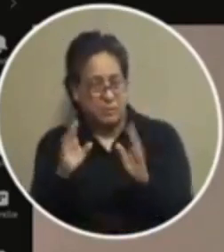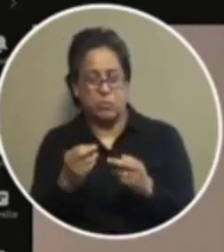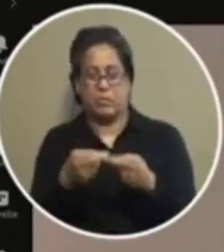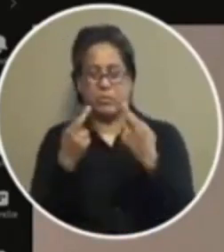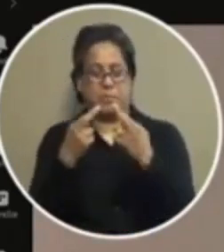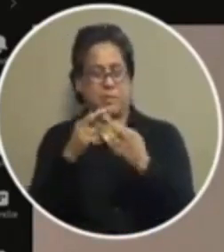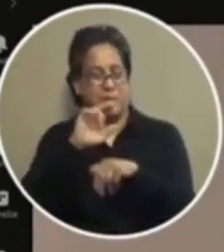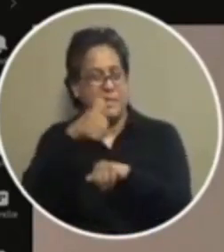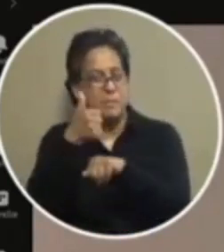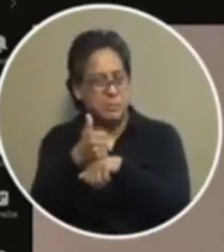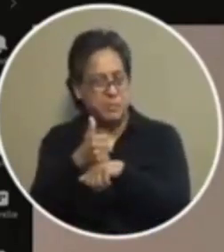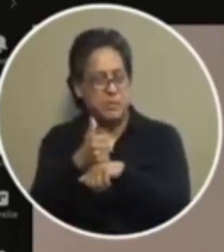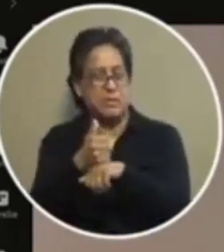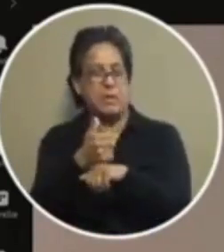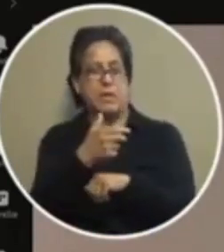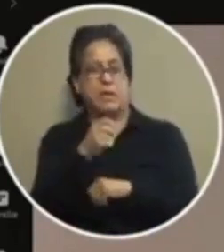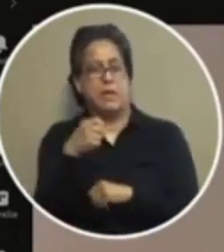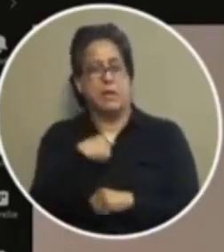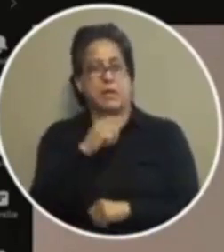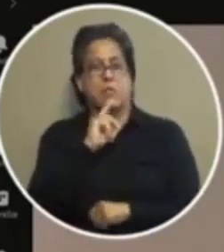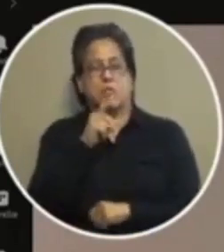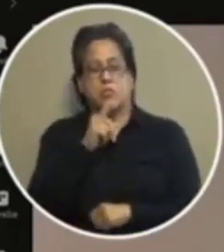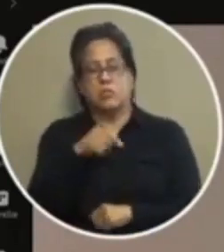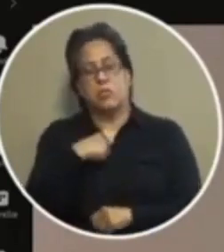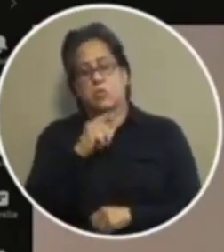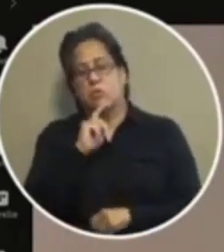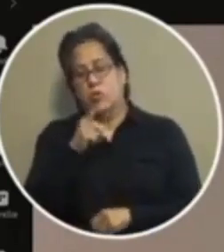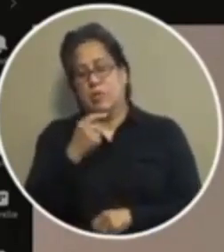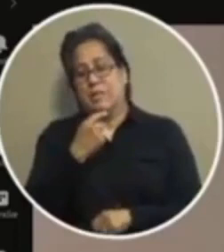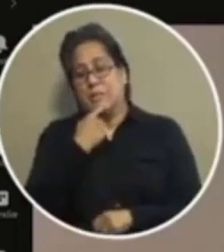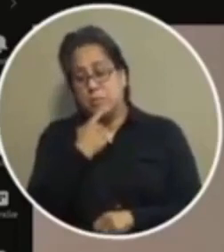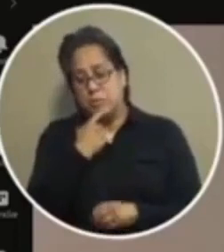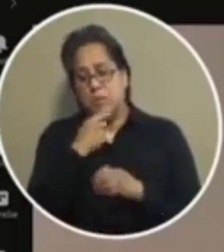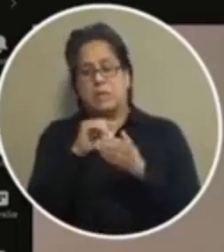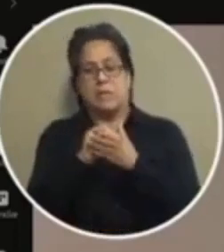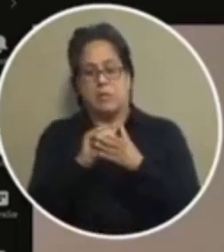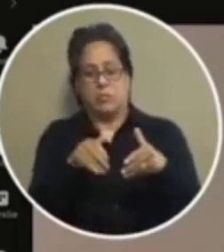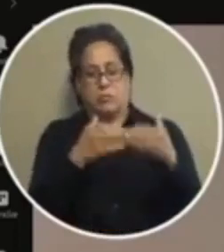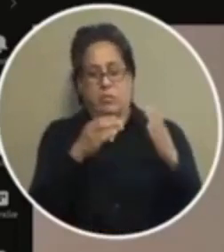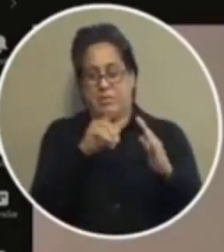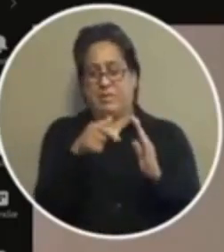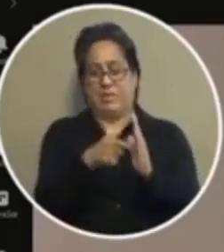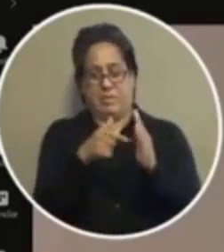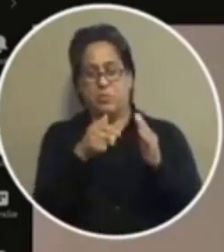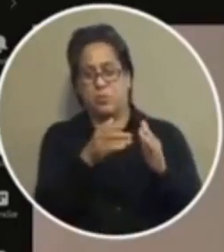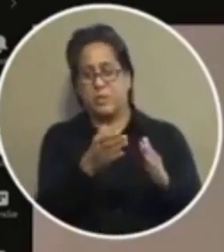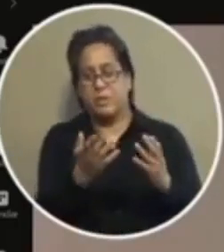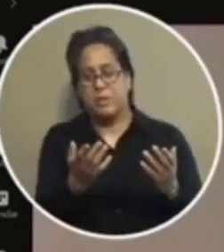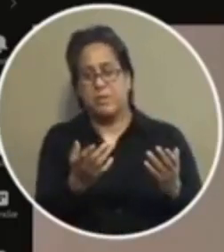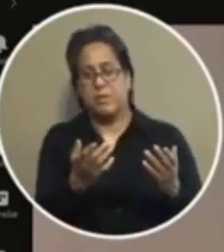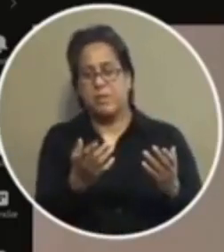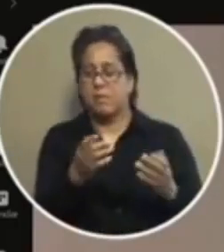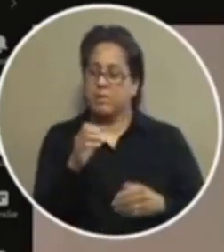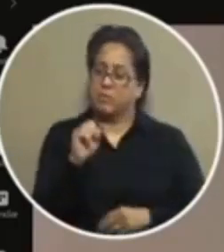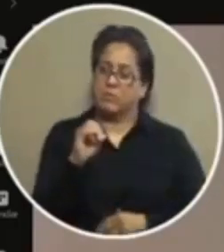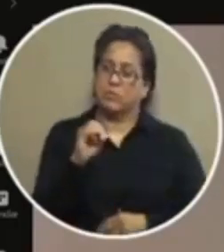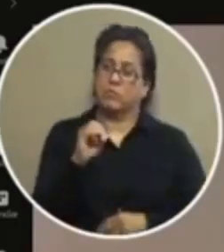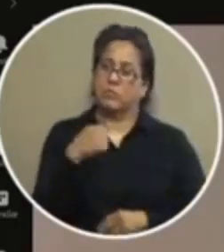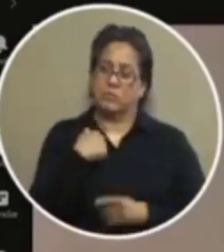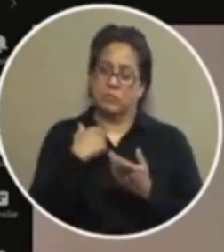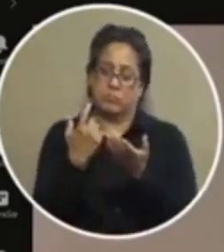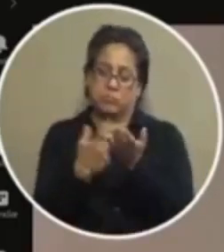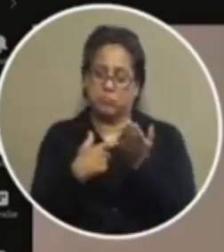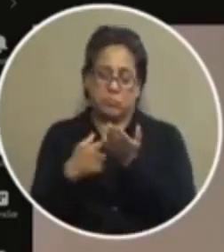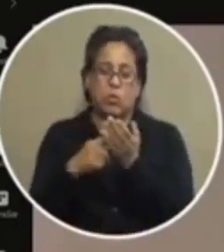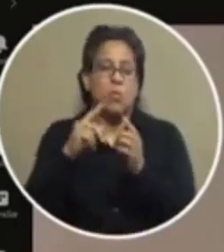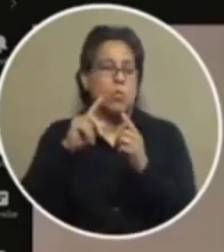was for implementation and i'm quite frankly disappointed that it was presented in this fashion so i want to have a discussion about